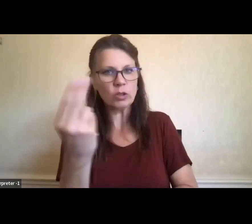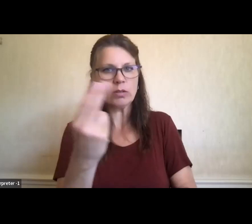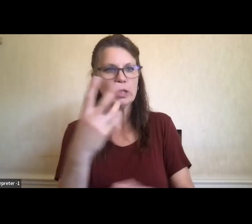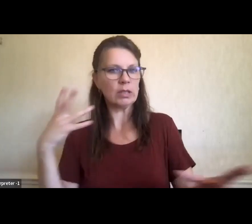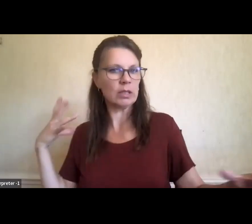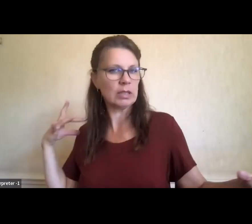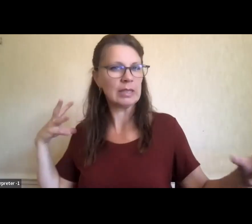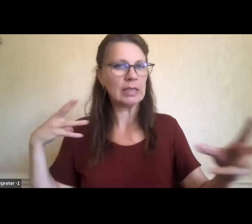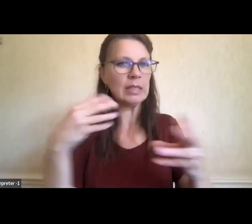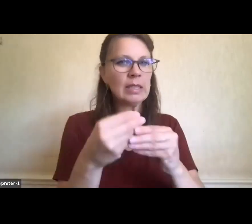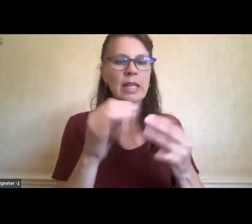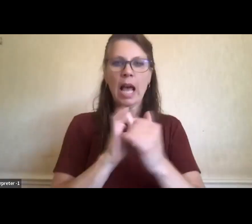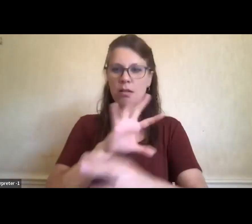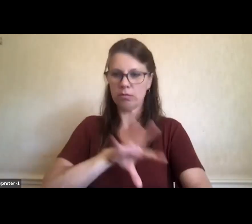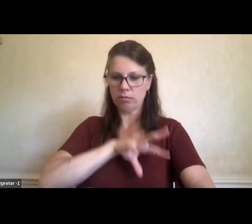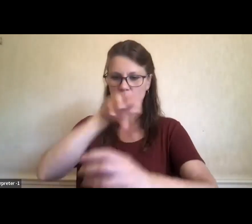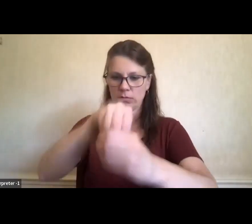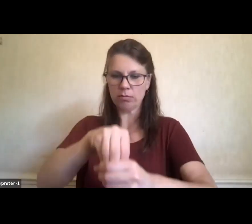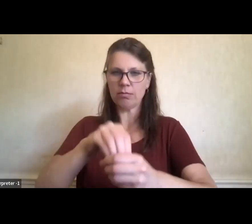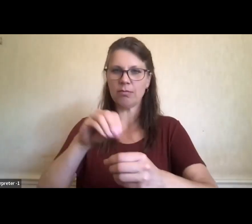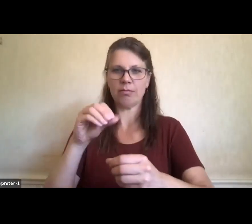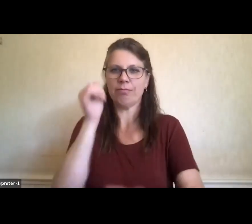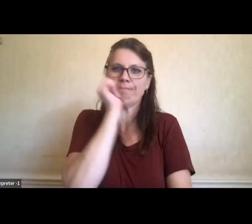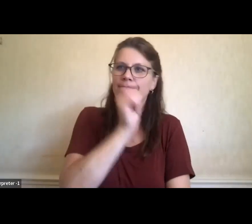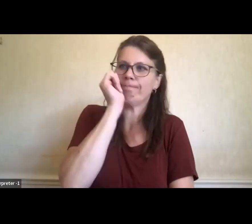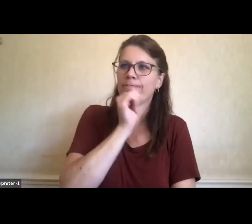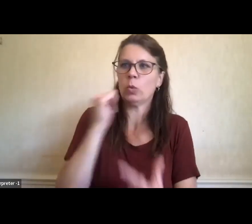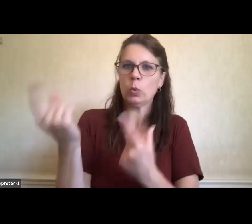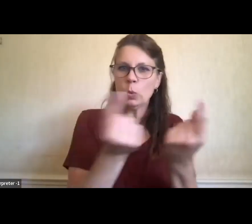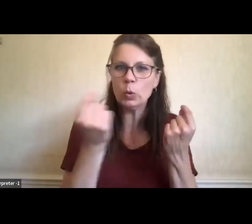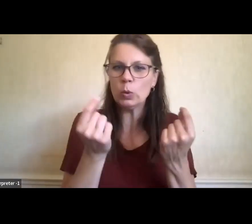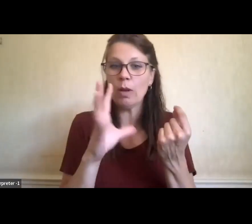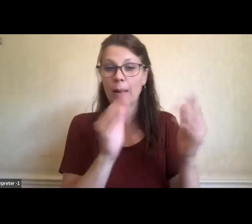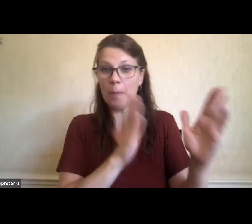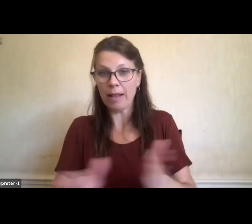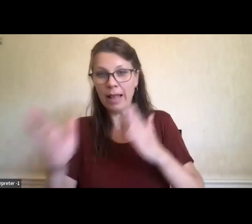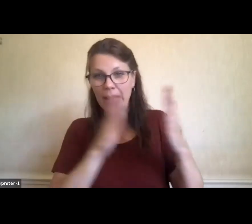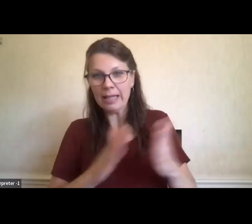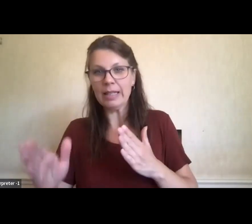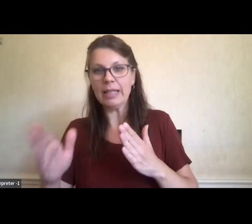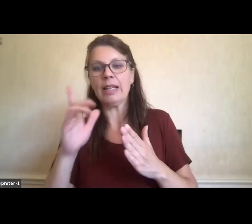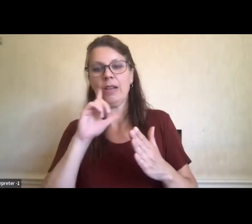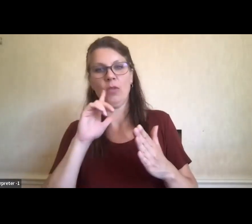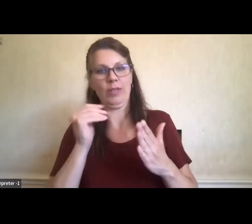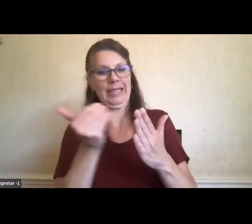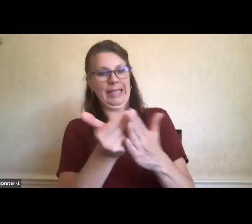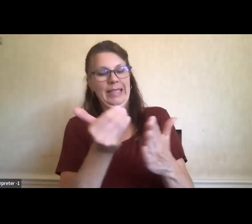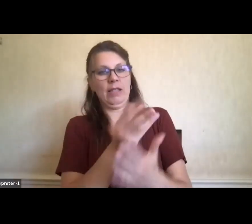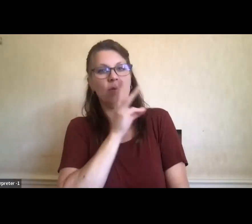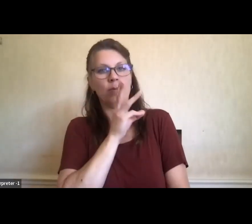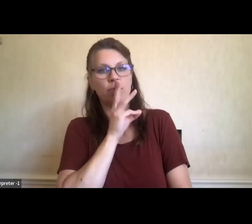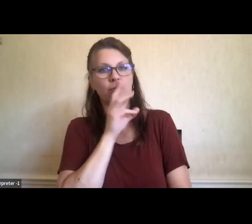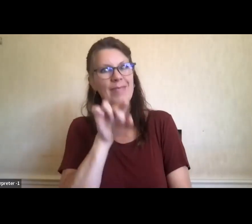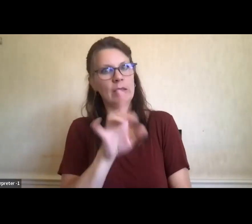when it comes to shoreline planning, this is absolutely essential, because we are in the midst of a climate